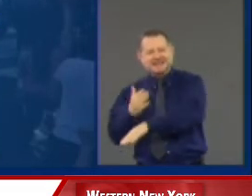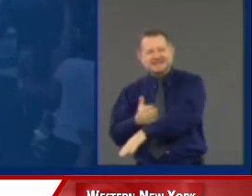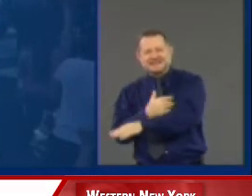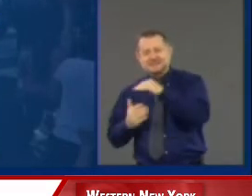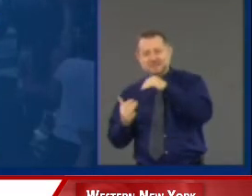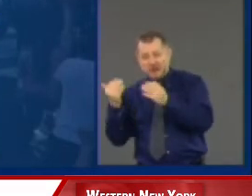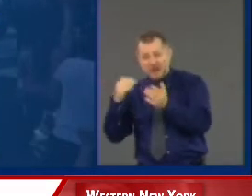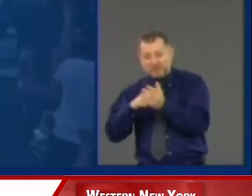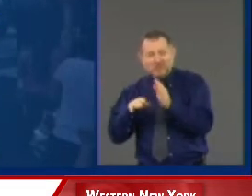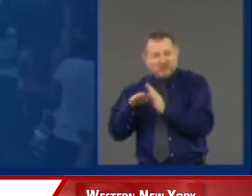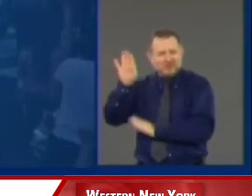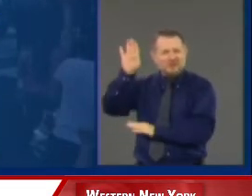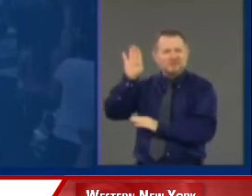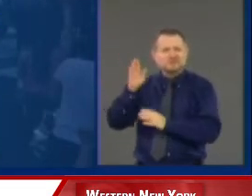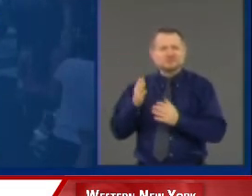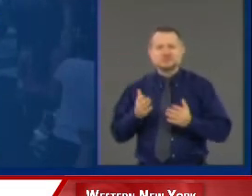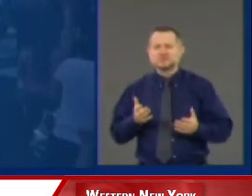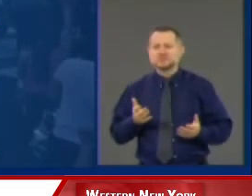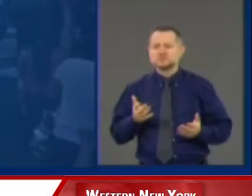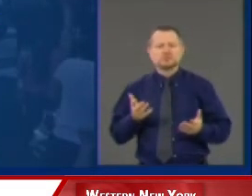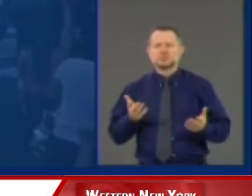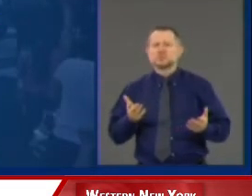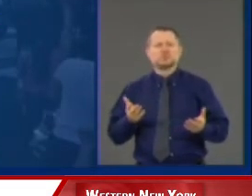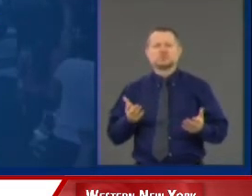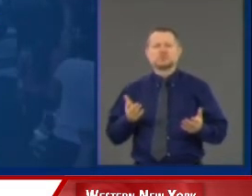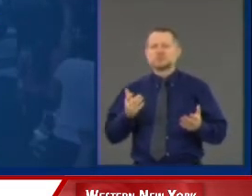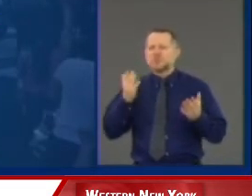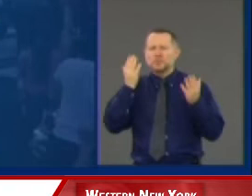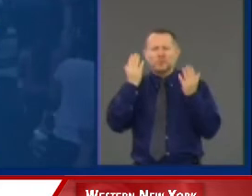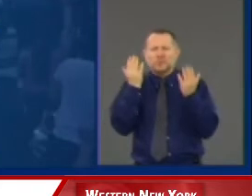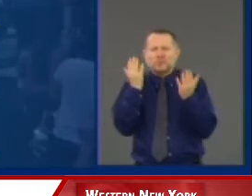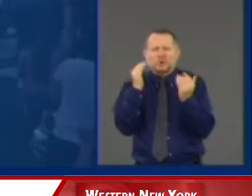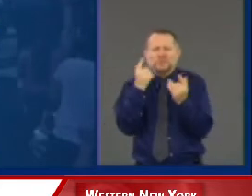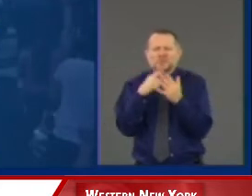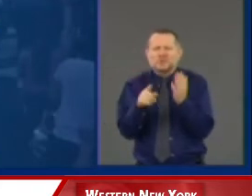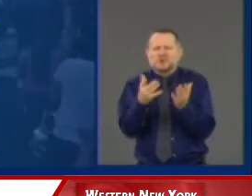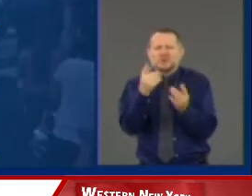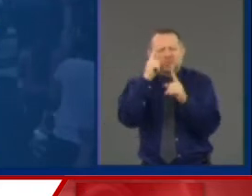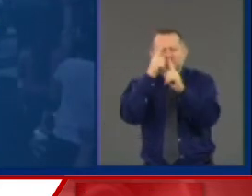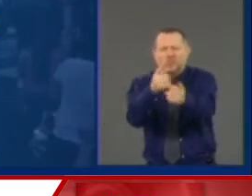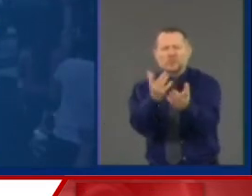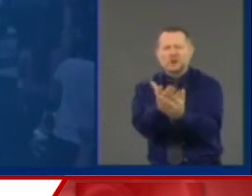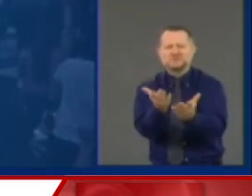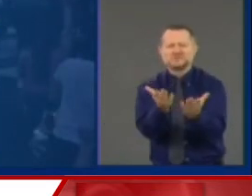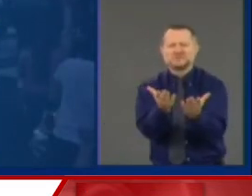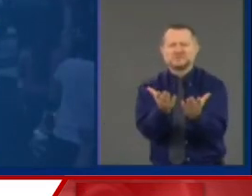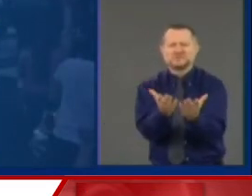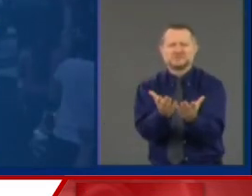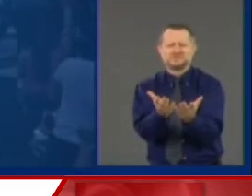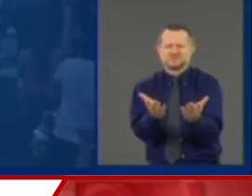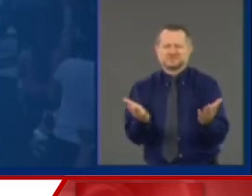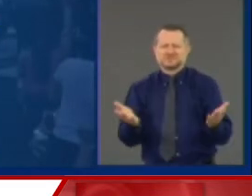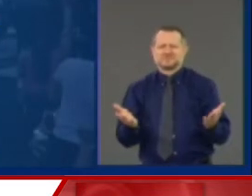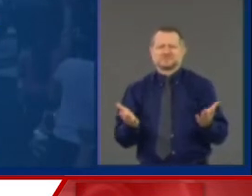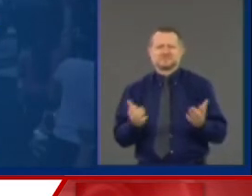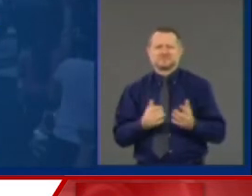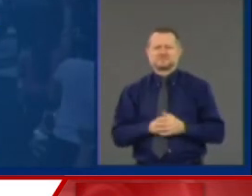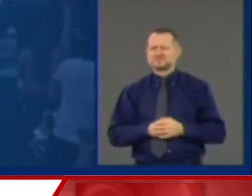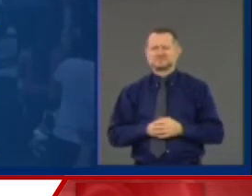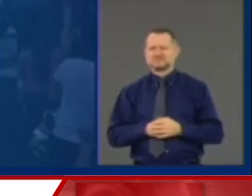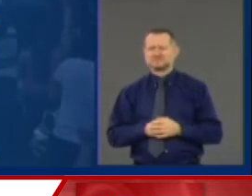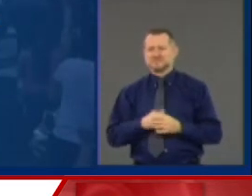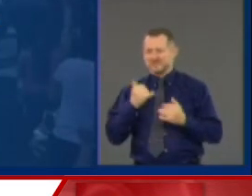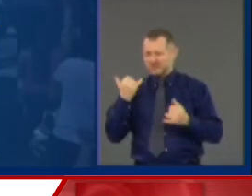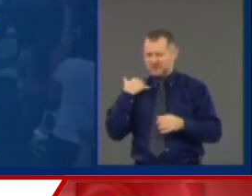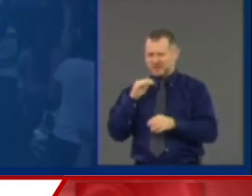and ask ourselves, what are we doing here? What are we trying to accomplish? We had protests across the state that continued